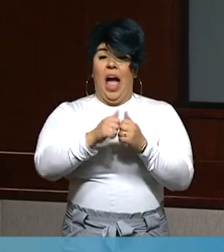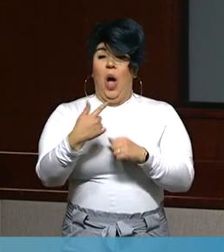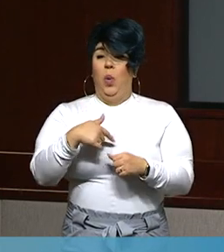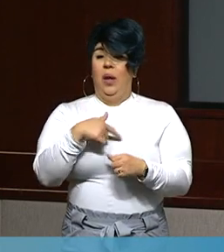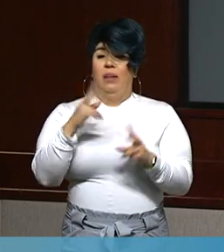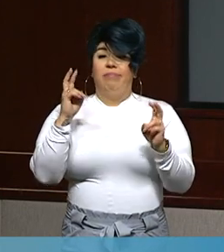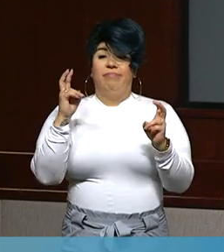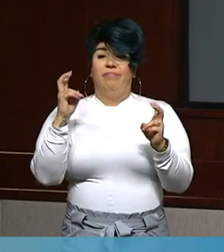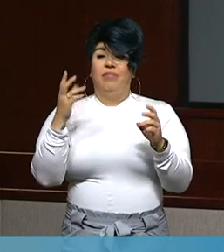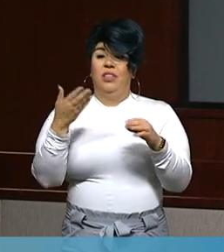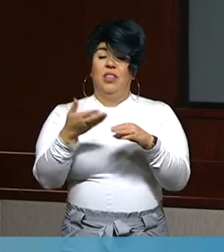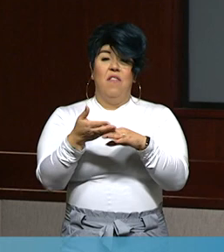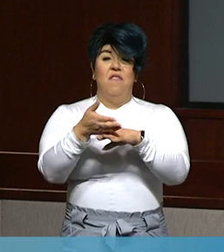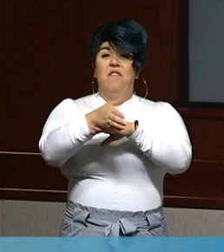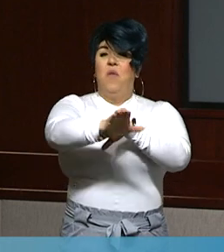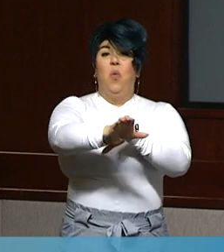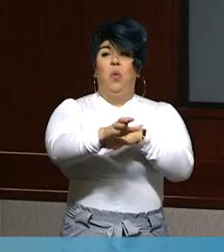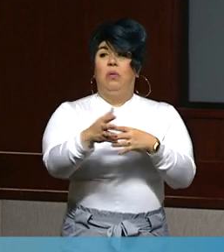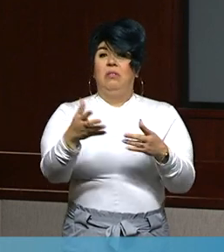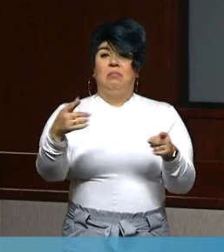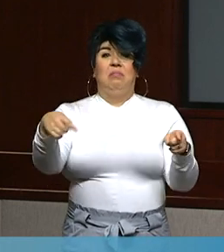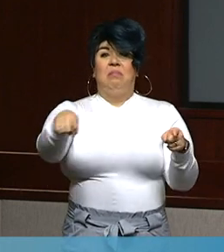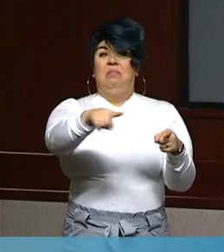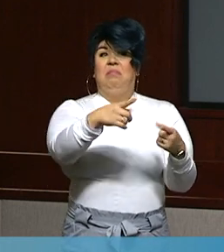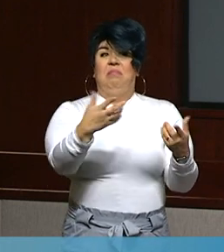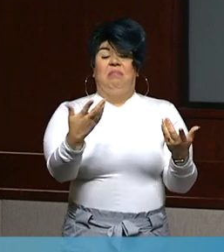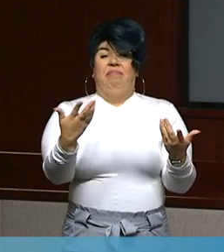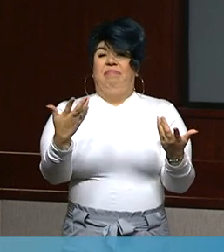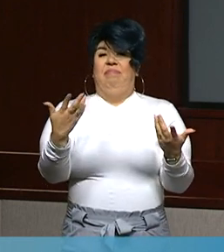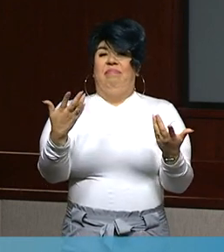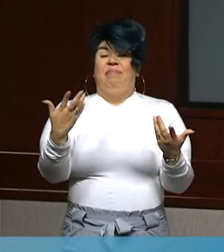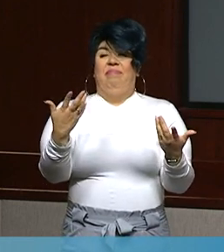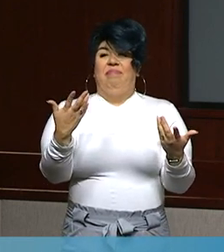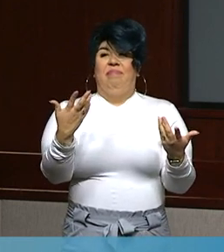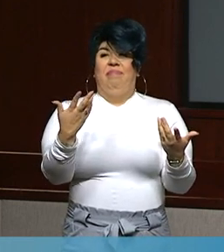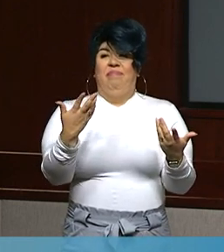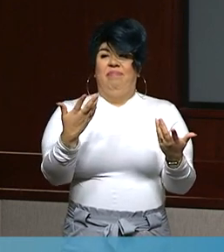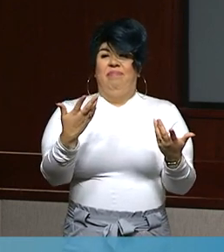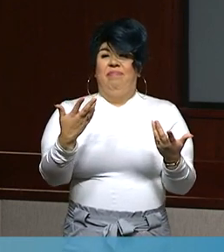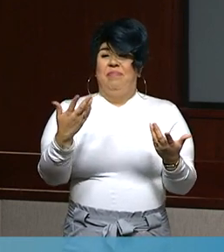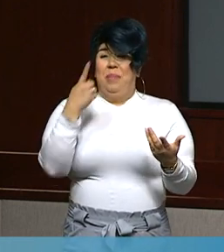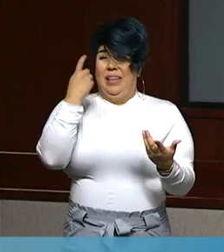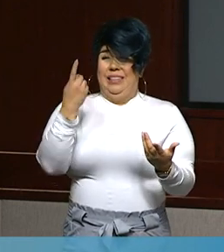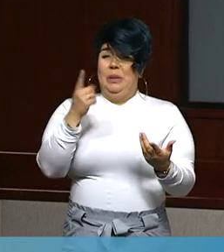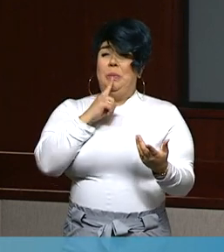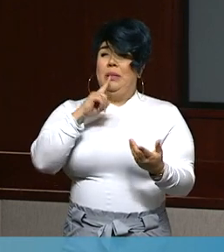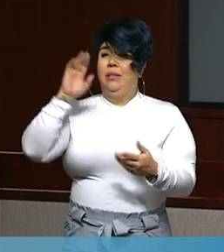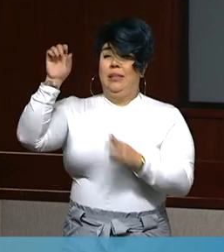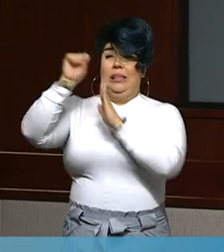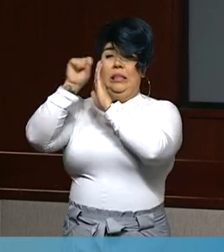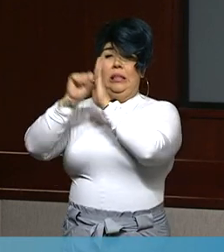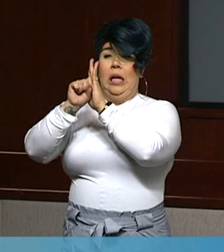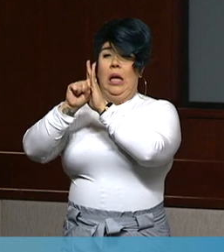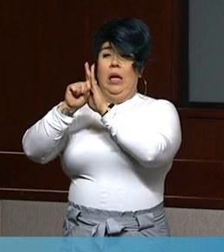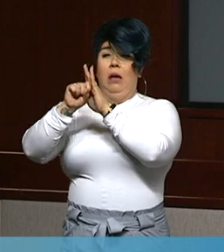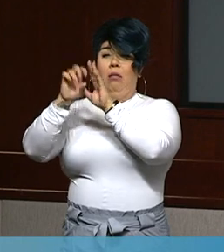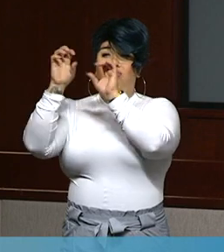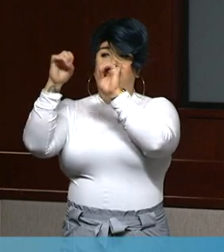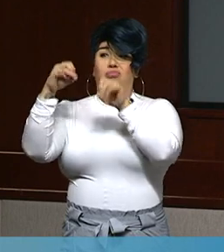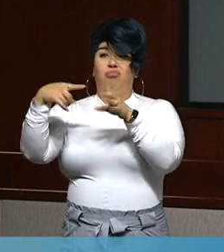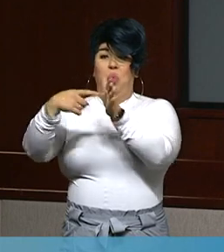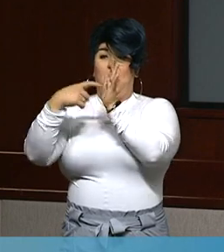the variety, the vast variety of directives that the state has handed down,